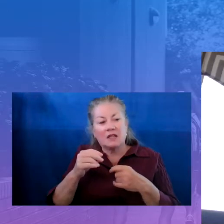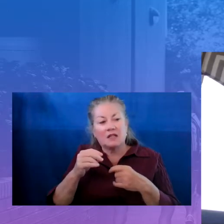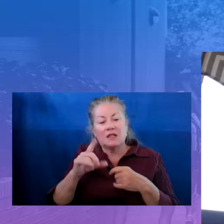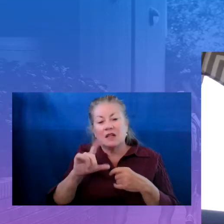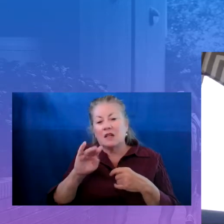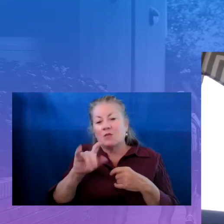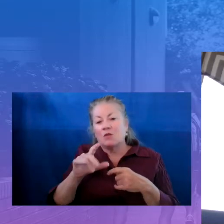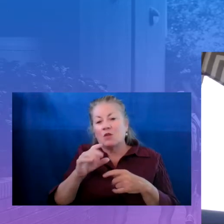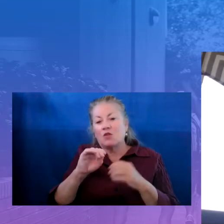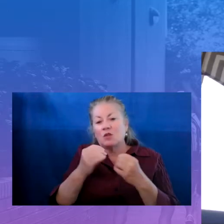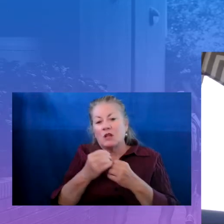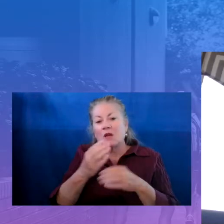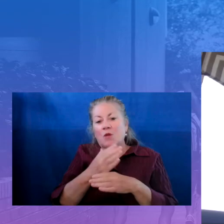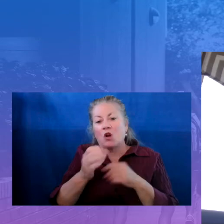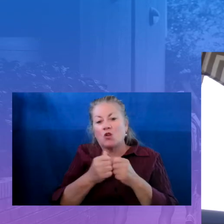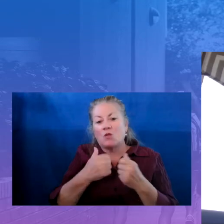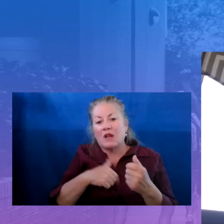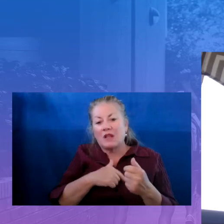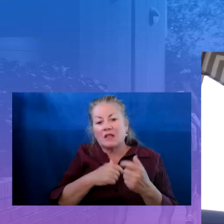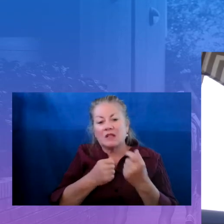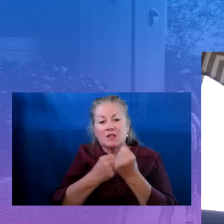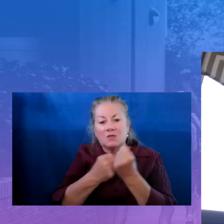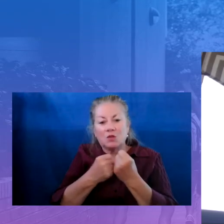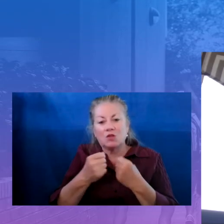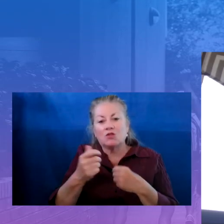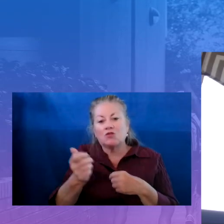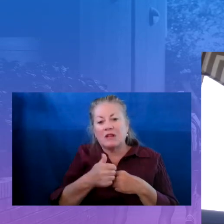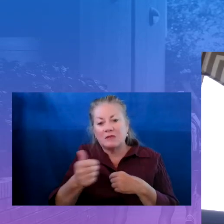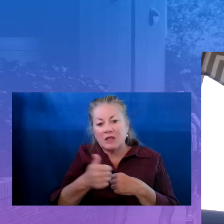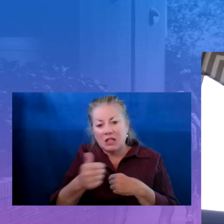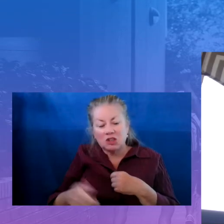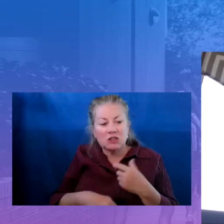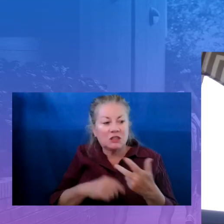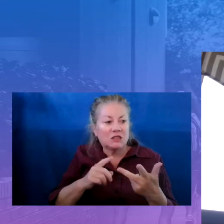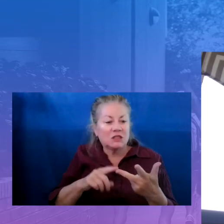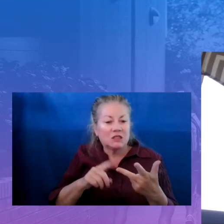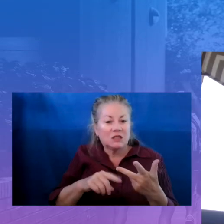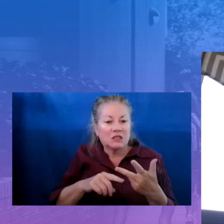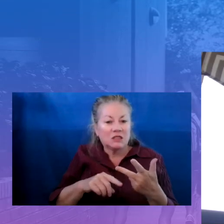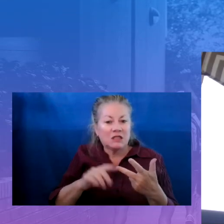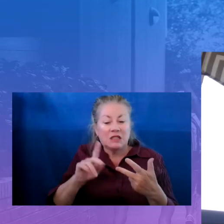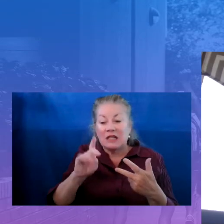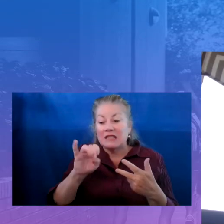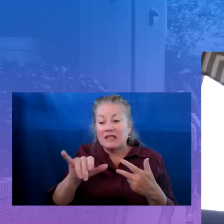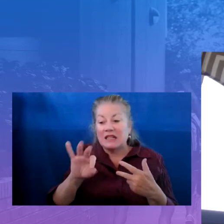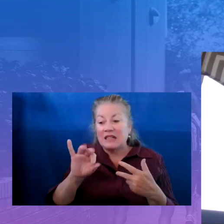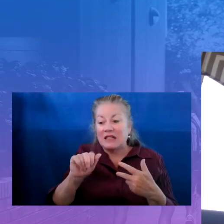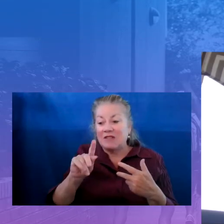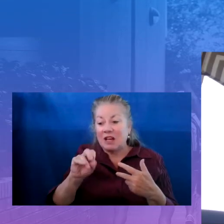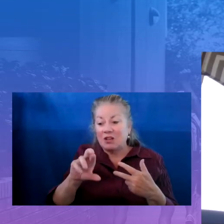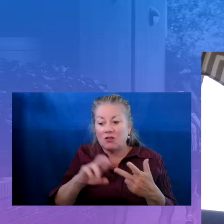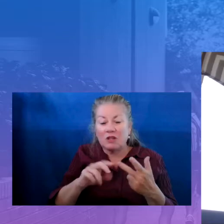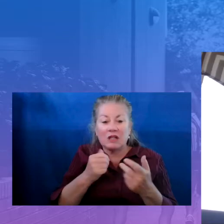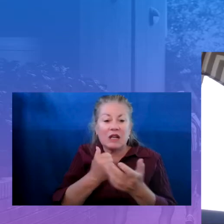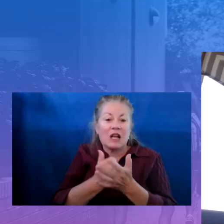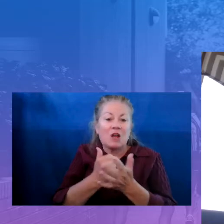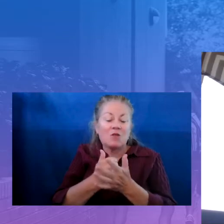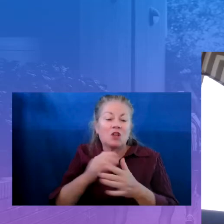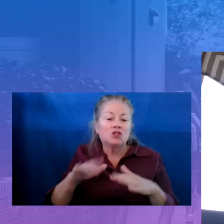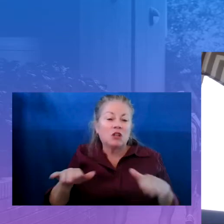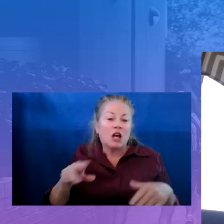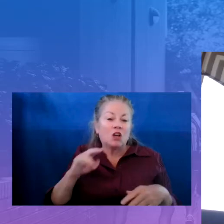Supports transportation as that's a key factor. It helps on the child nutrition side. So those dollars are really